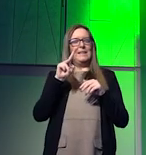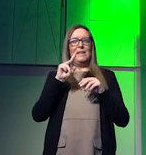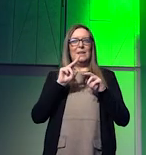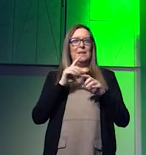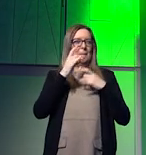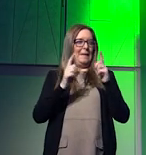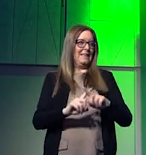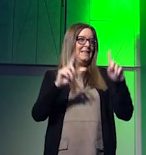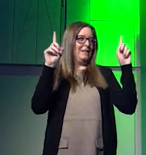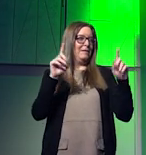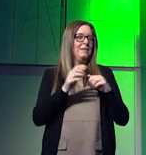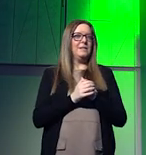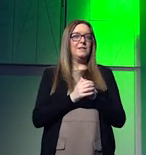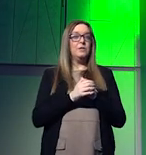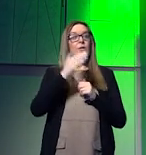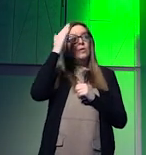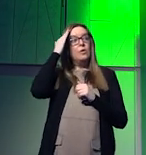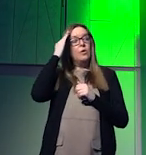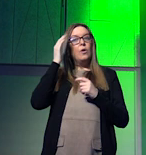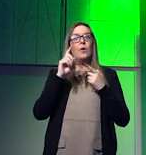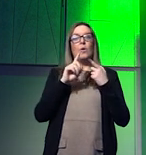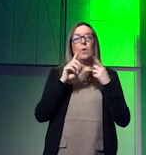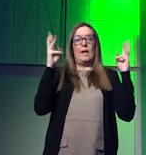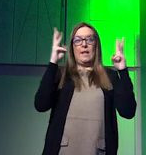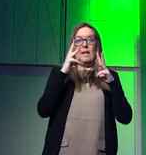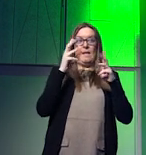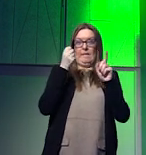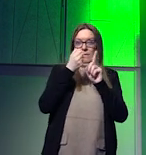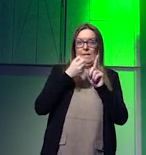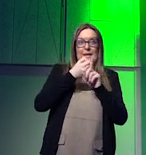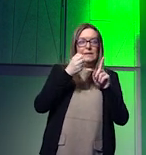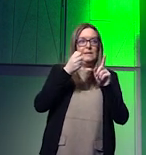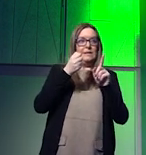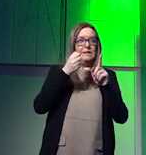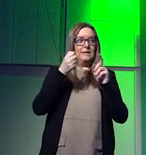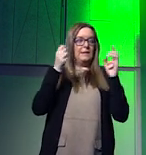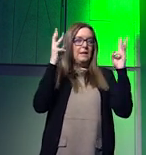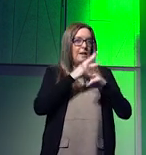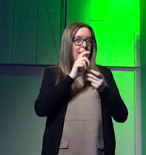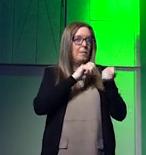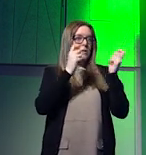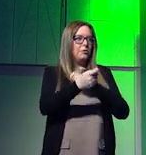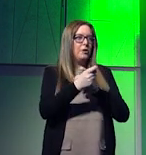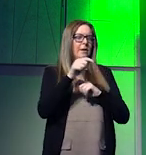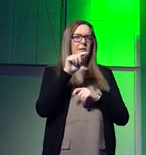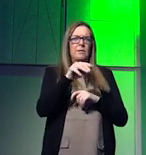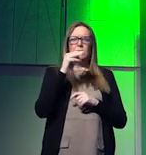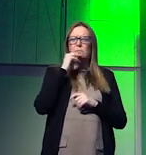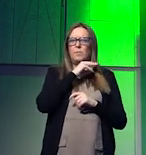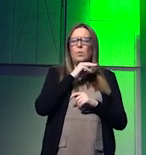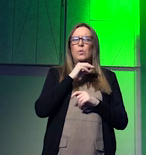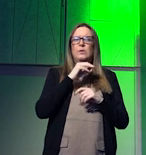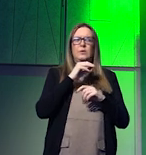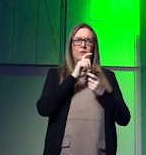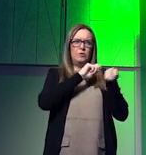and as we know and as we heard earlier the fight against climate change is contributing to an already fraught geopolitical landscape in a